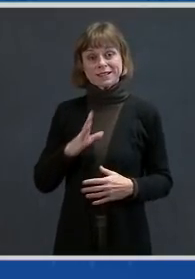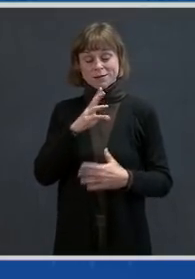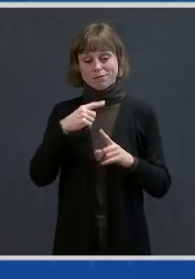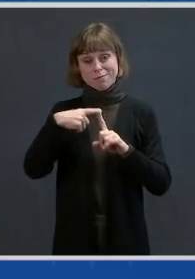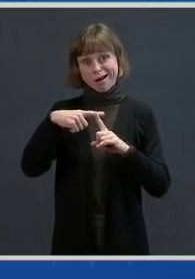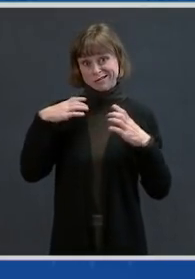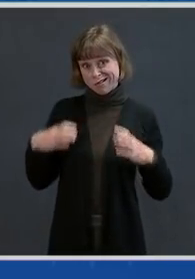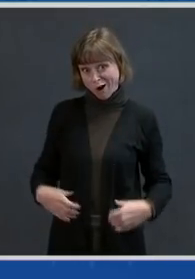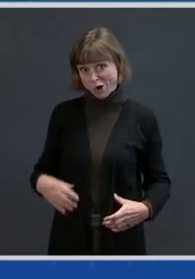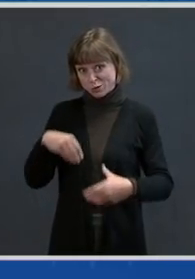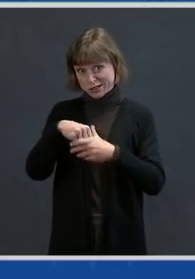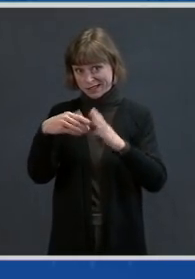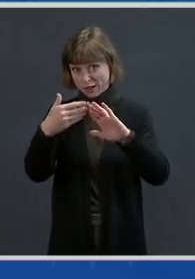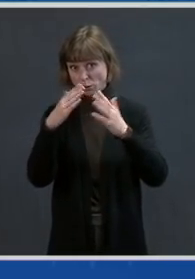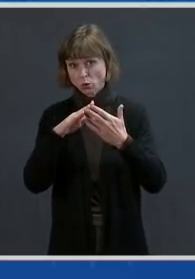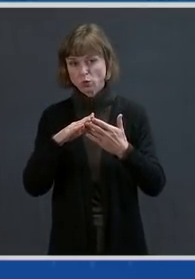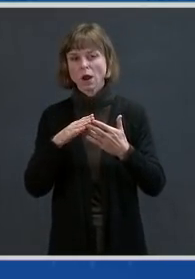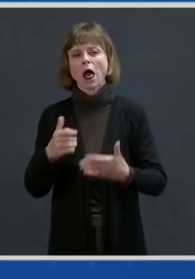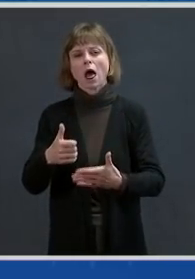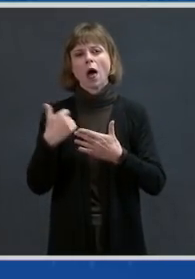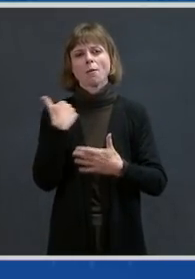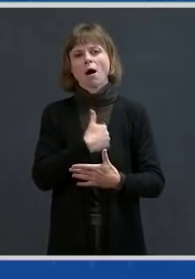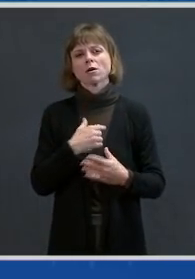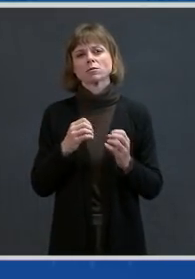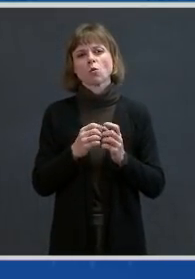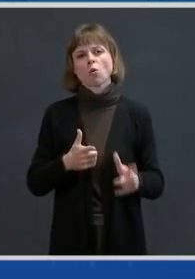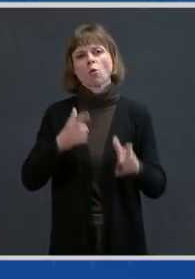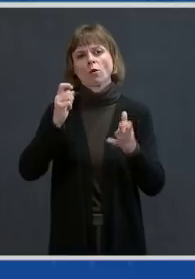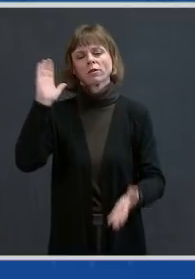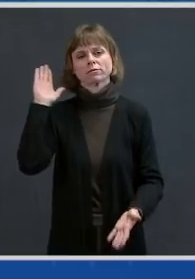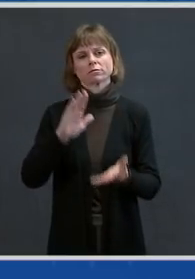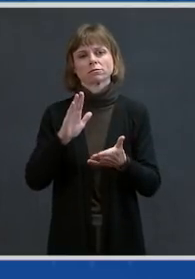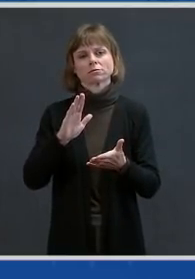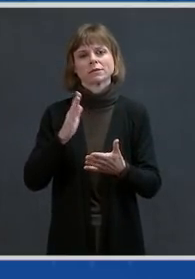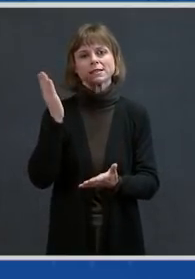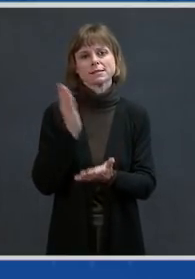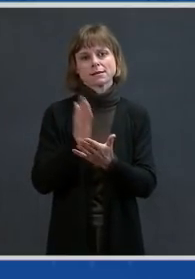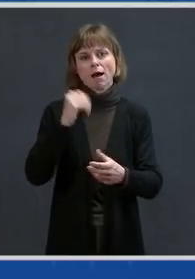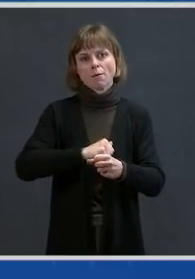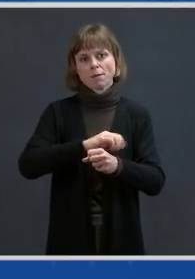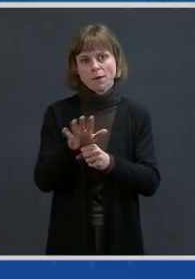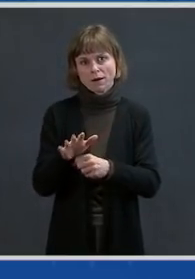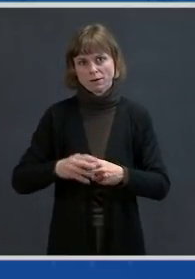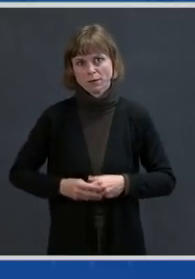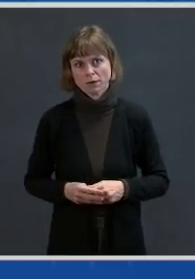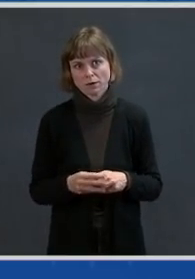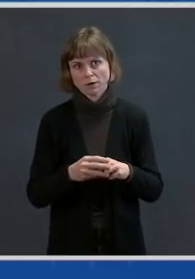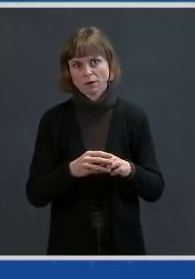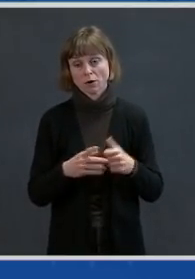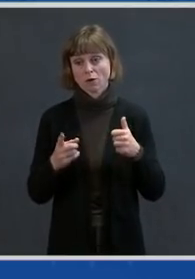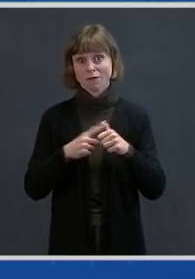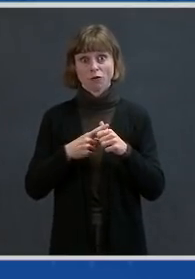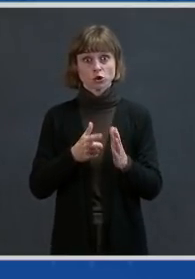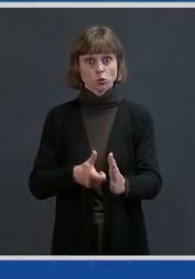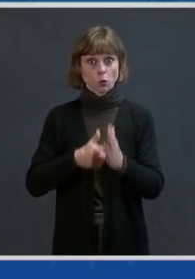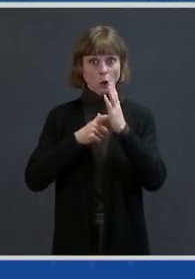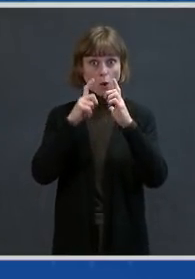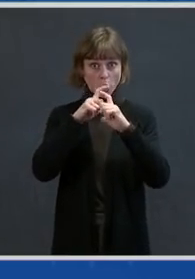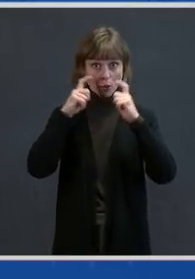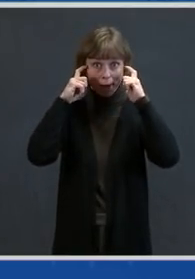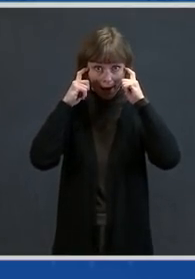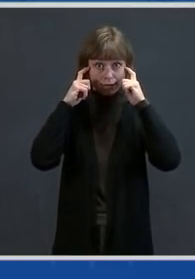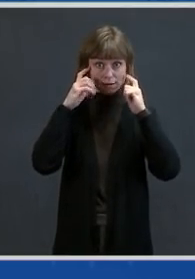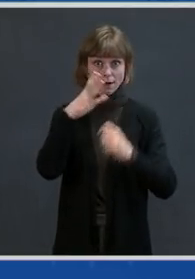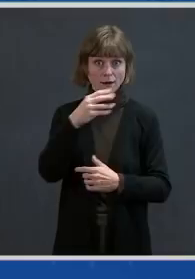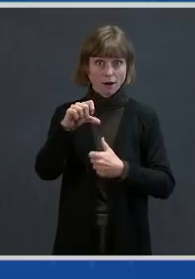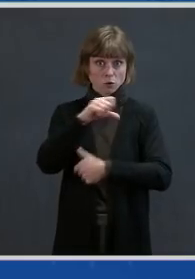and will help us put a more rapid end to this pandemic. First, require masking and social distancing